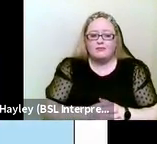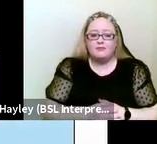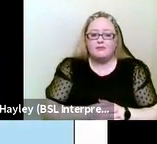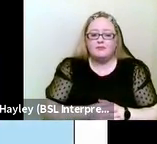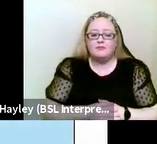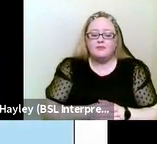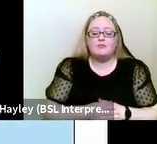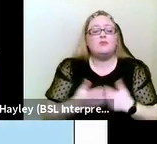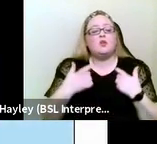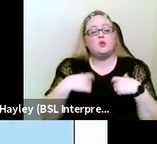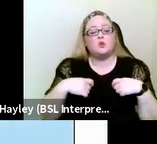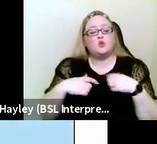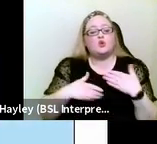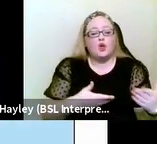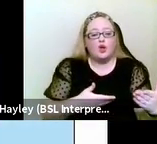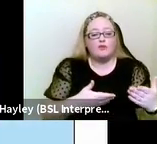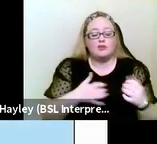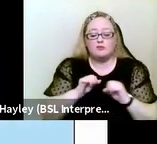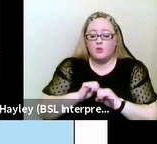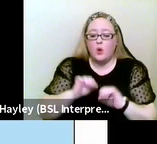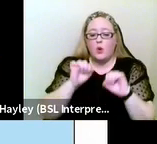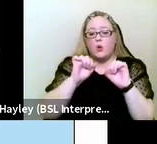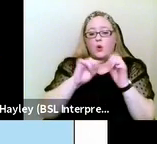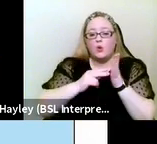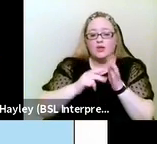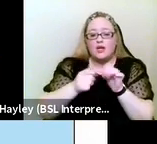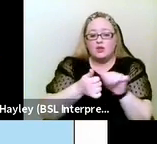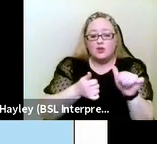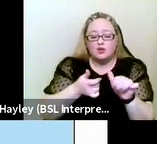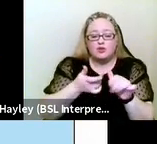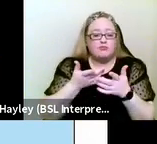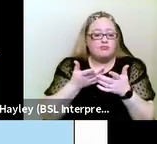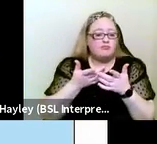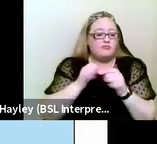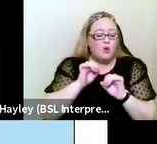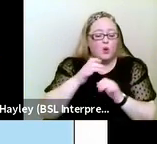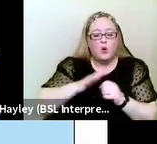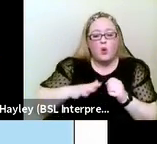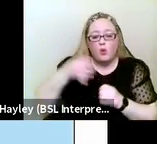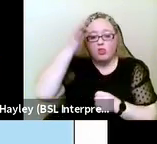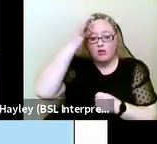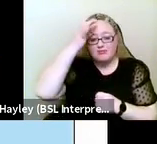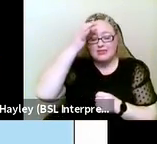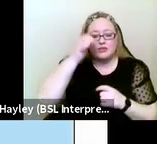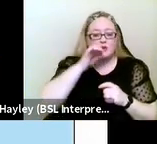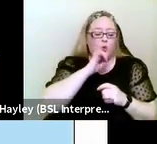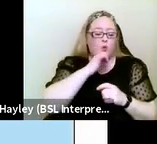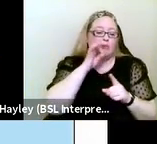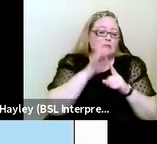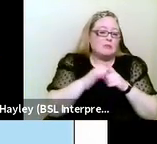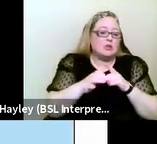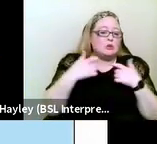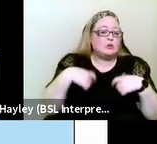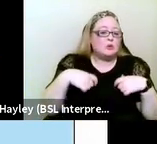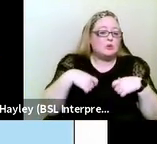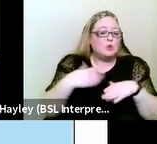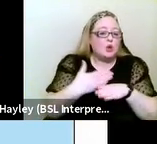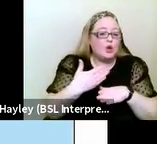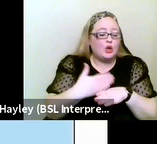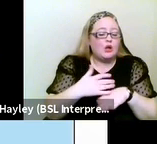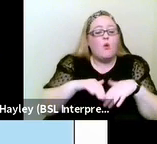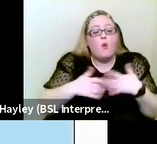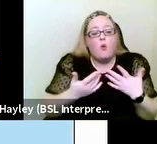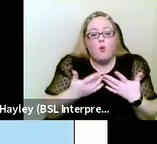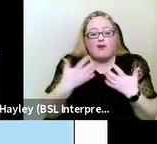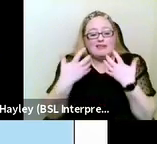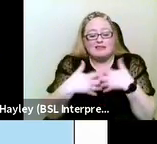So, social services within your own organization, you're in a local authority, there will be specialist social workers or maybe technical officers for the deaf